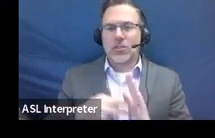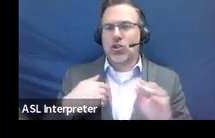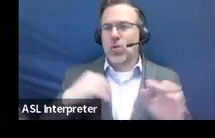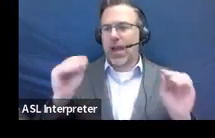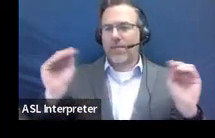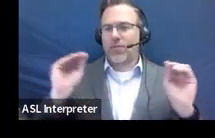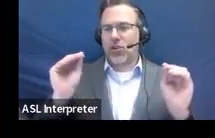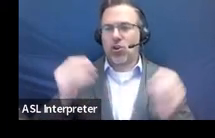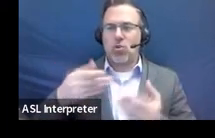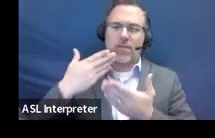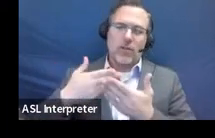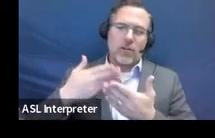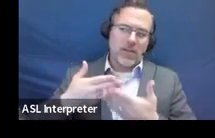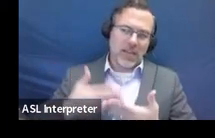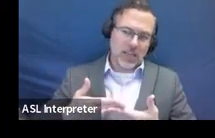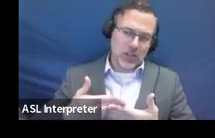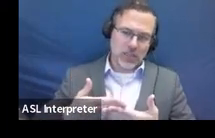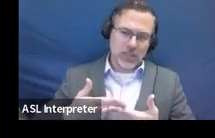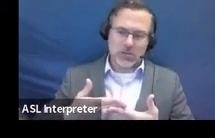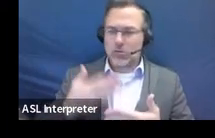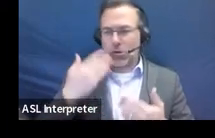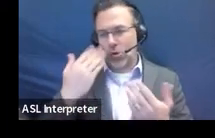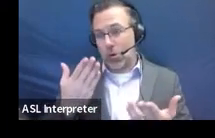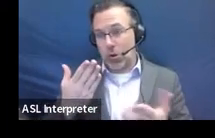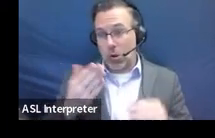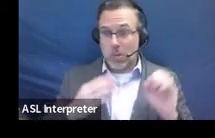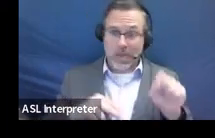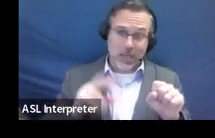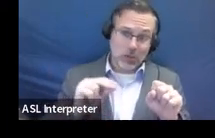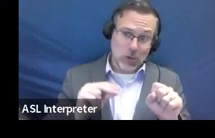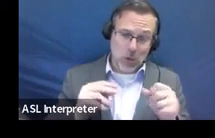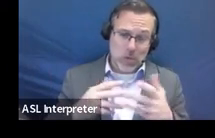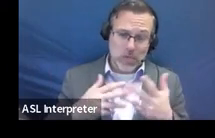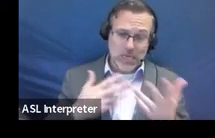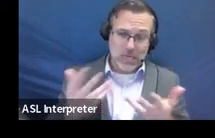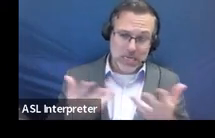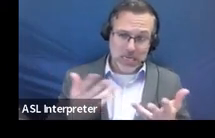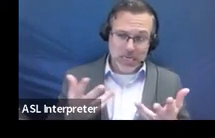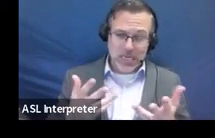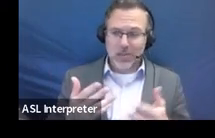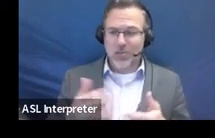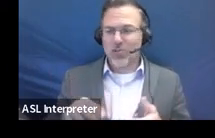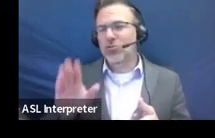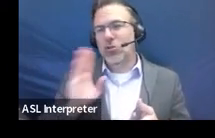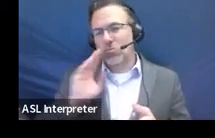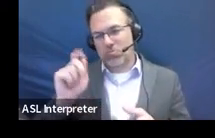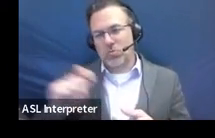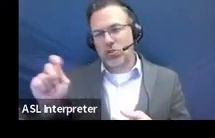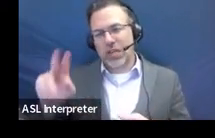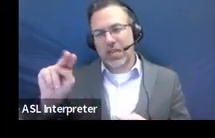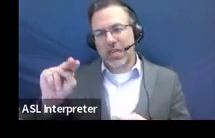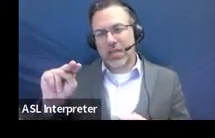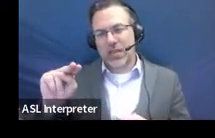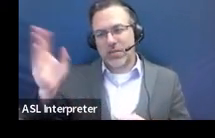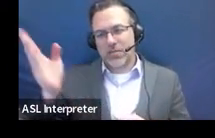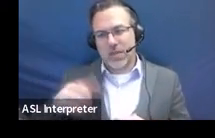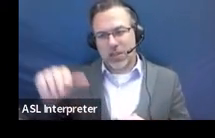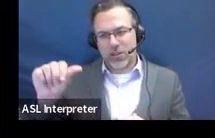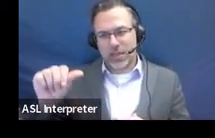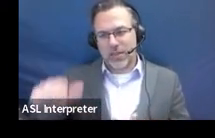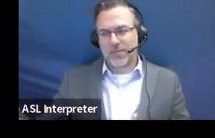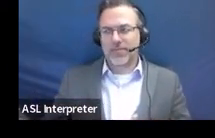lead you to yes or no. So you would have no verification in those boxes that are checked NA.